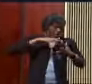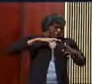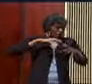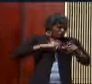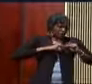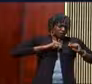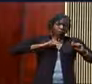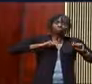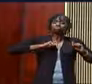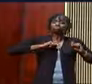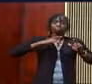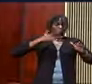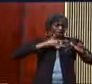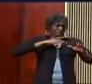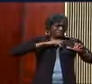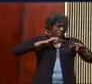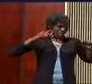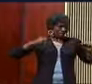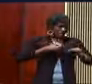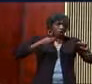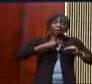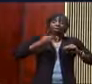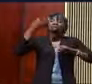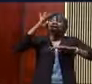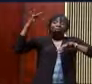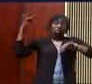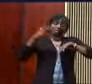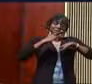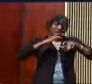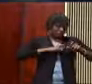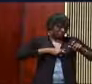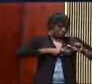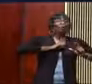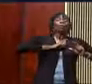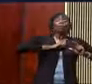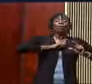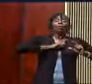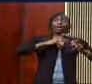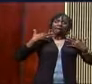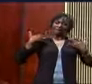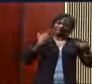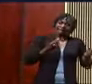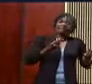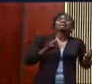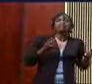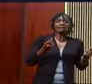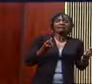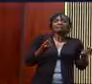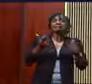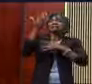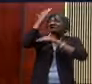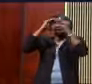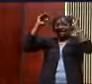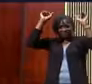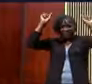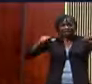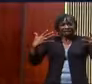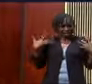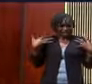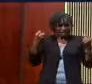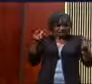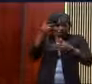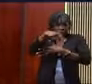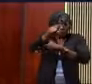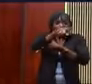Here tell your anguish, earth has no sorrow, that heaven cannot heal.